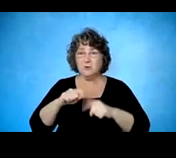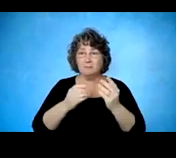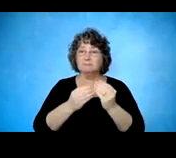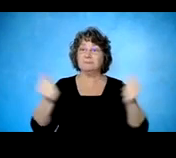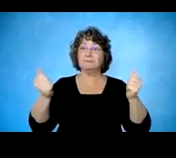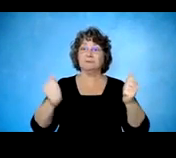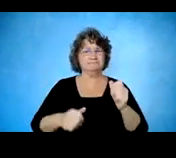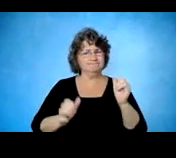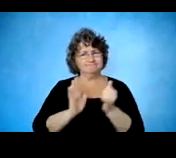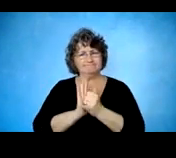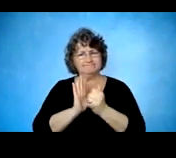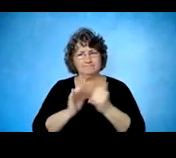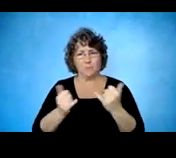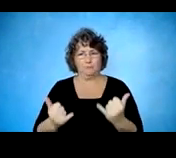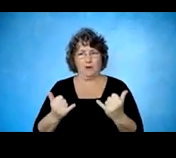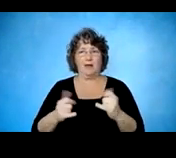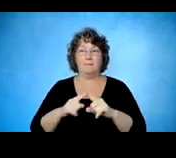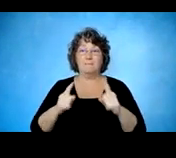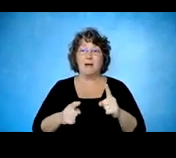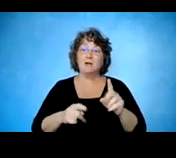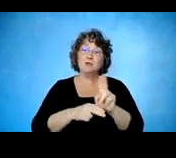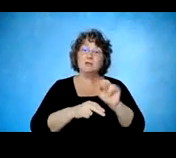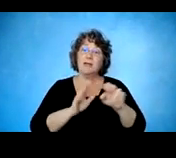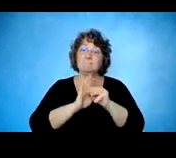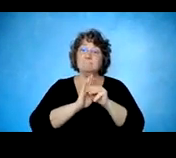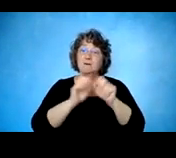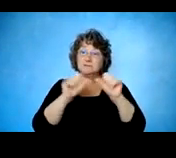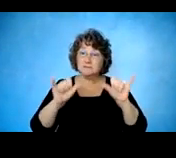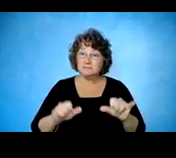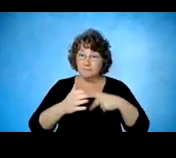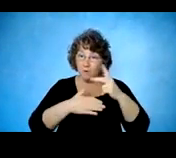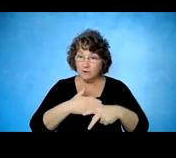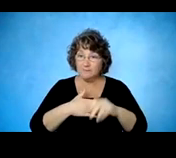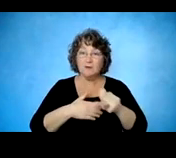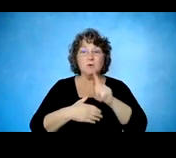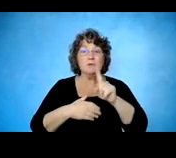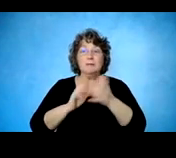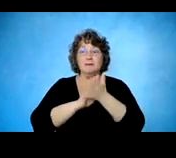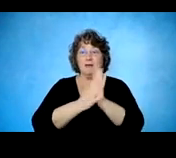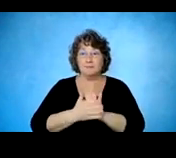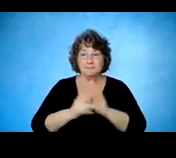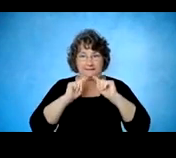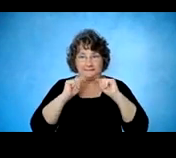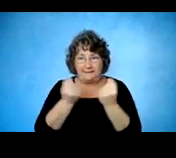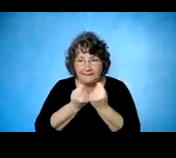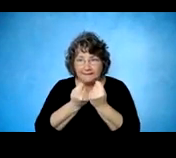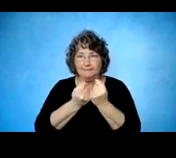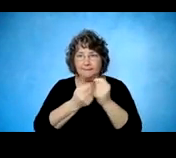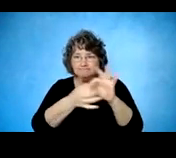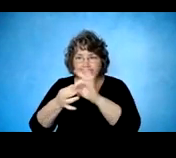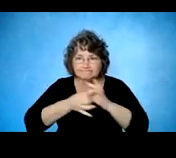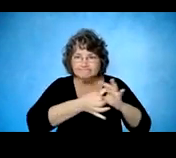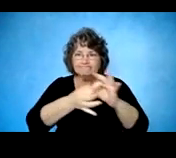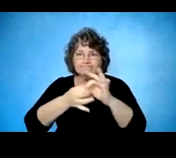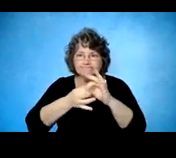through a model system program, it's a kind of a team cooperative effort. And it's a program